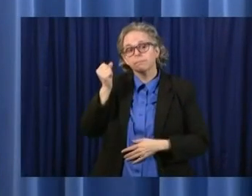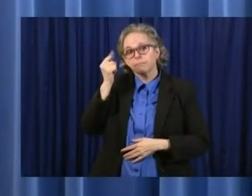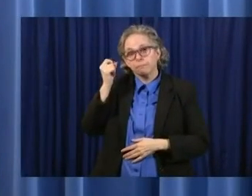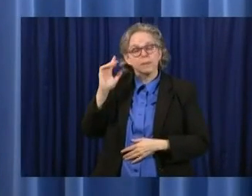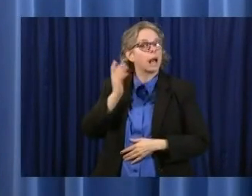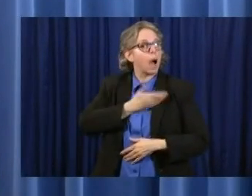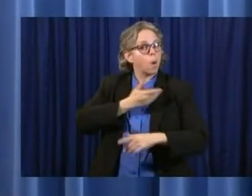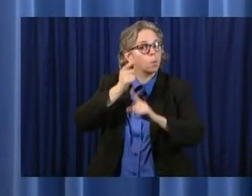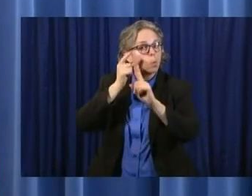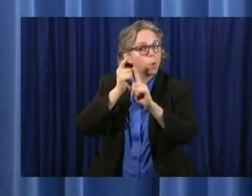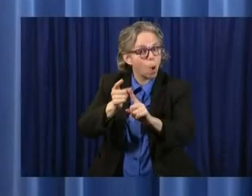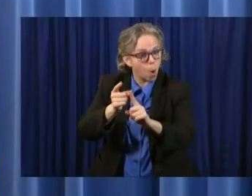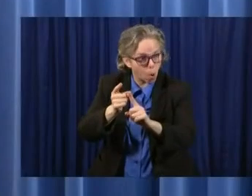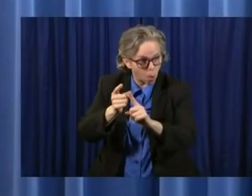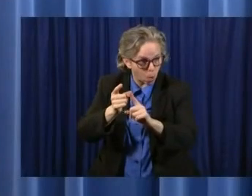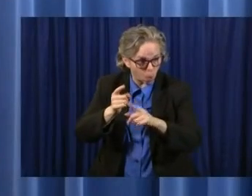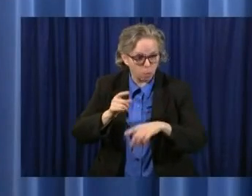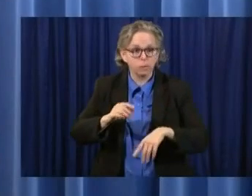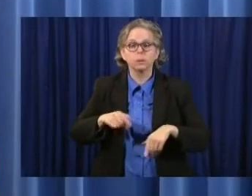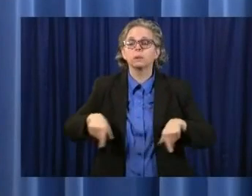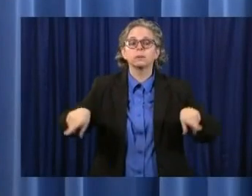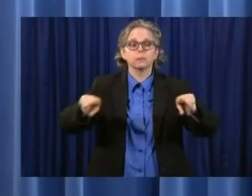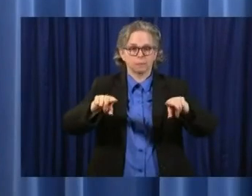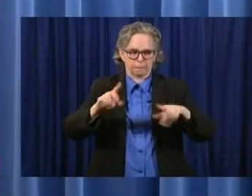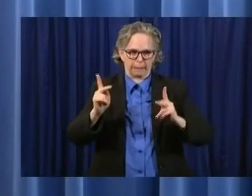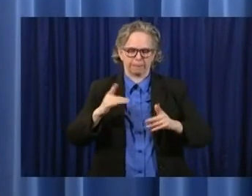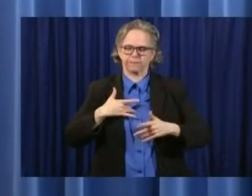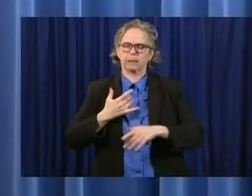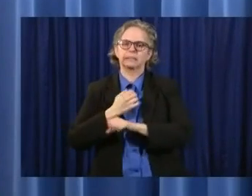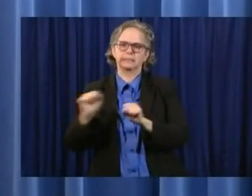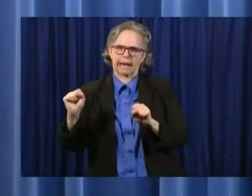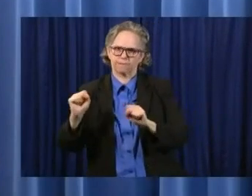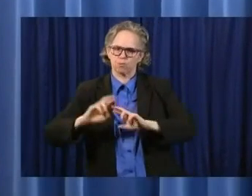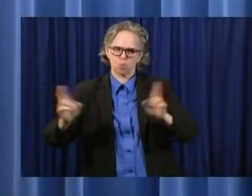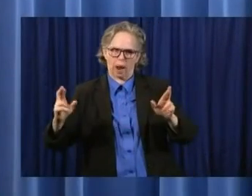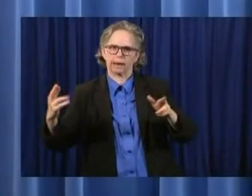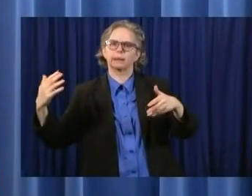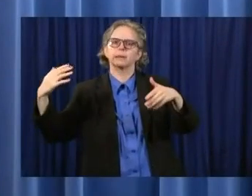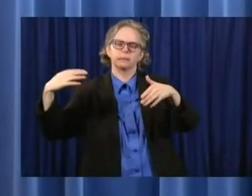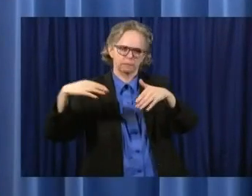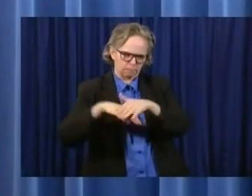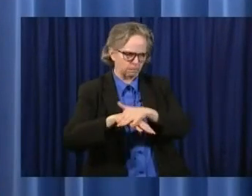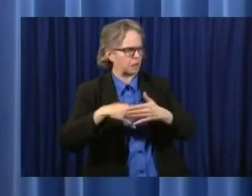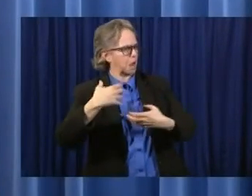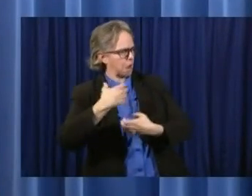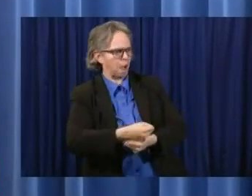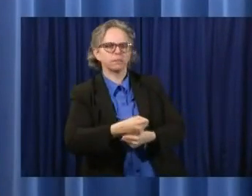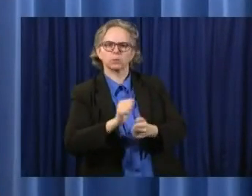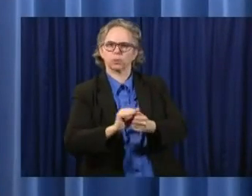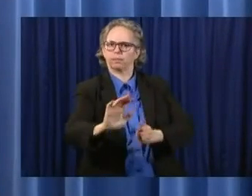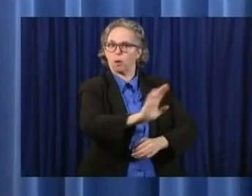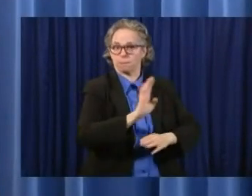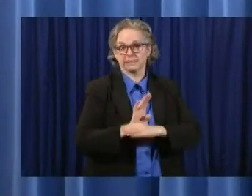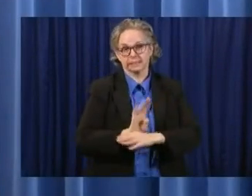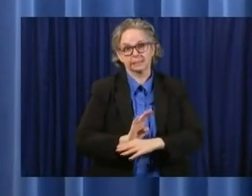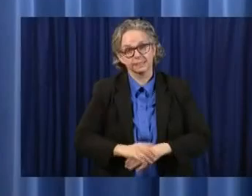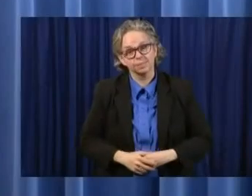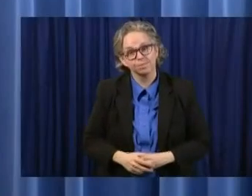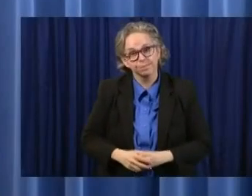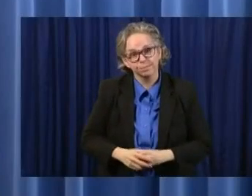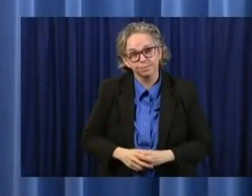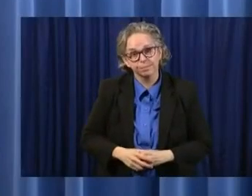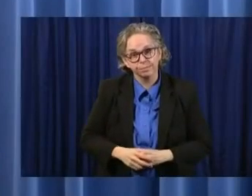as safe as they can be. As we start back at this point, I think it's important to pause for a moment,